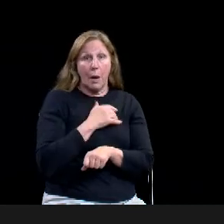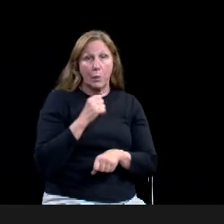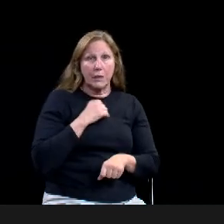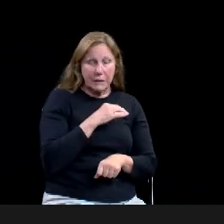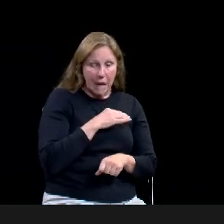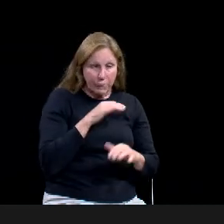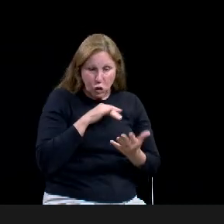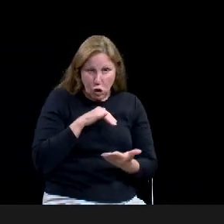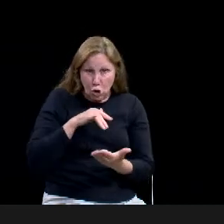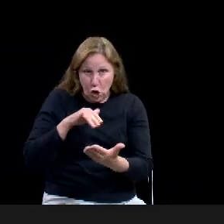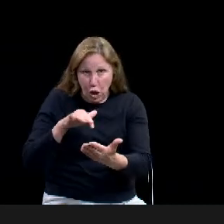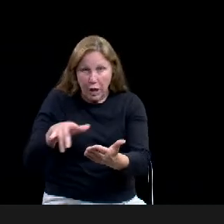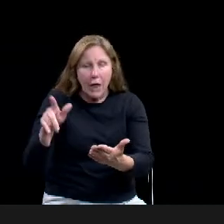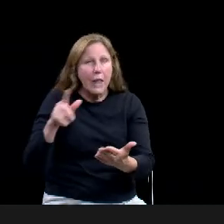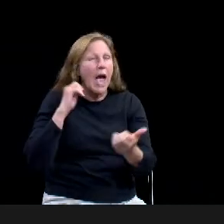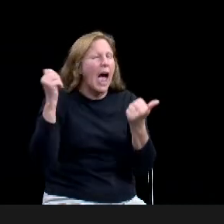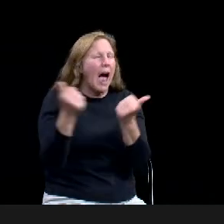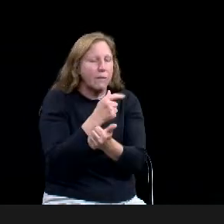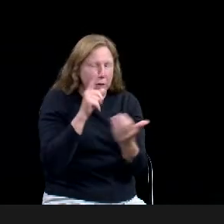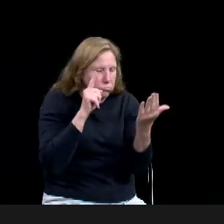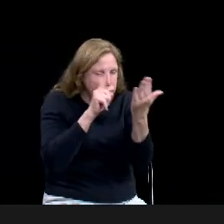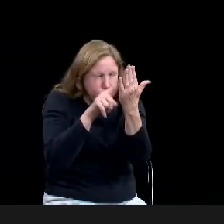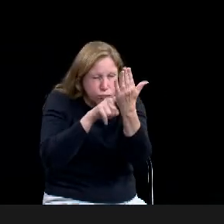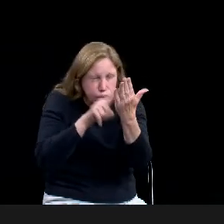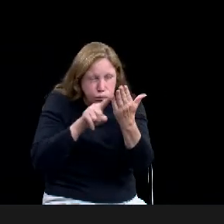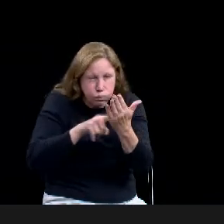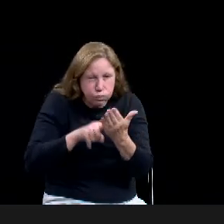its continued service and relevance.